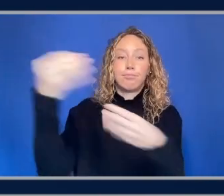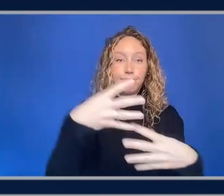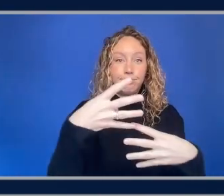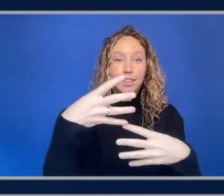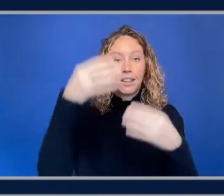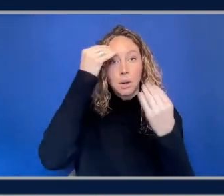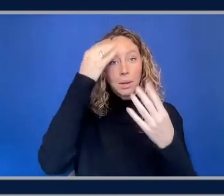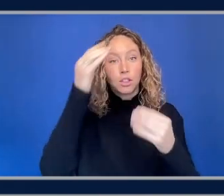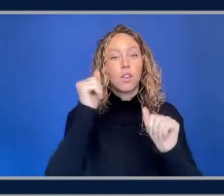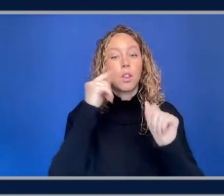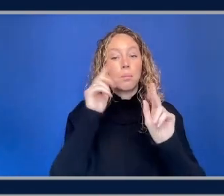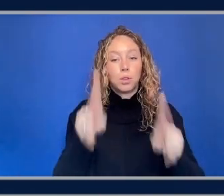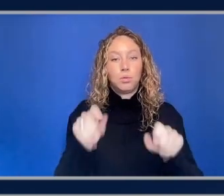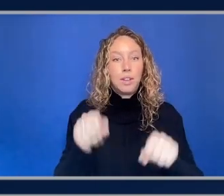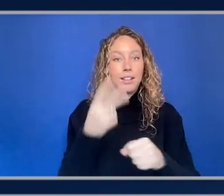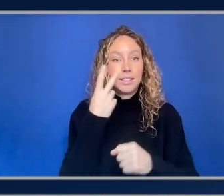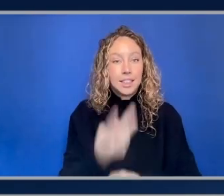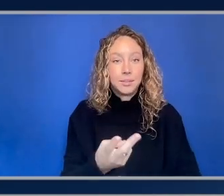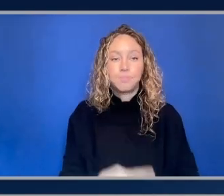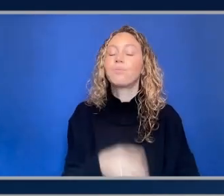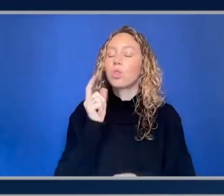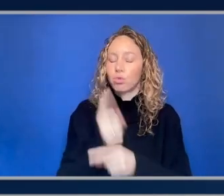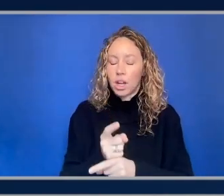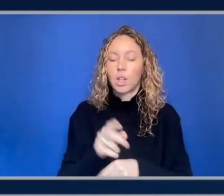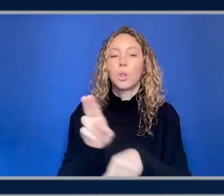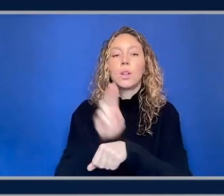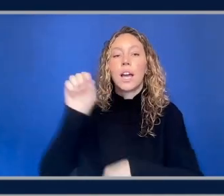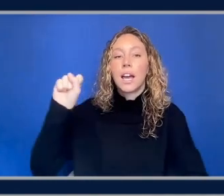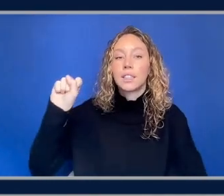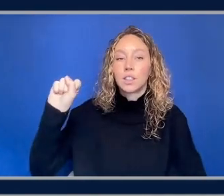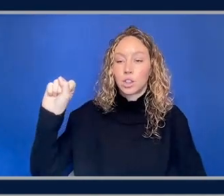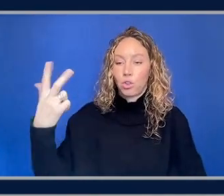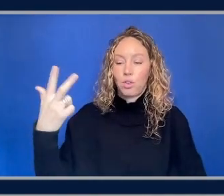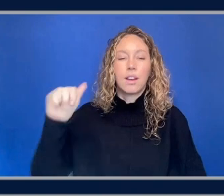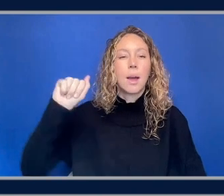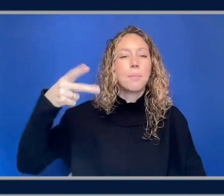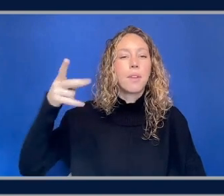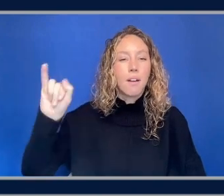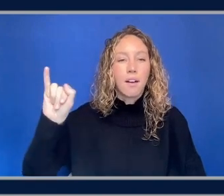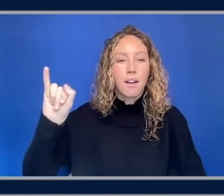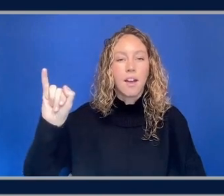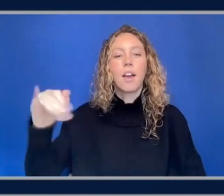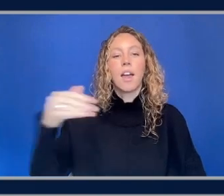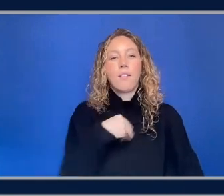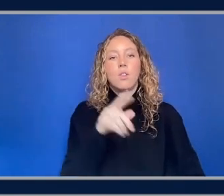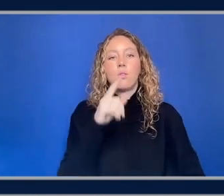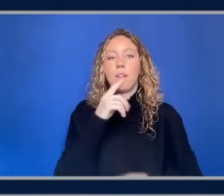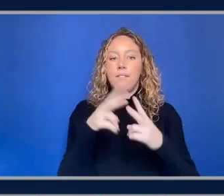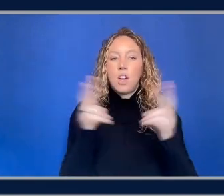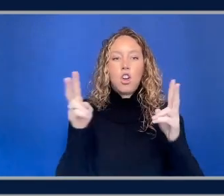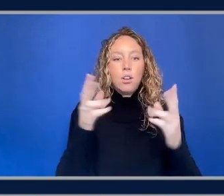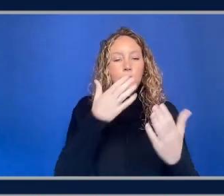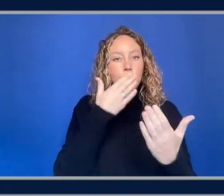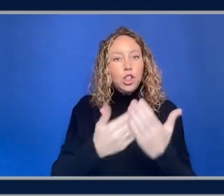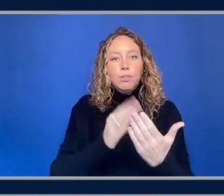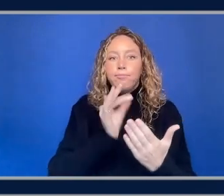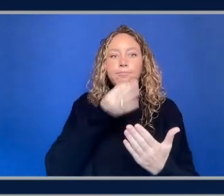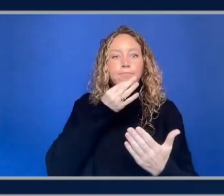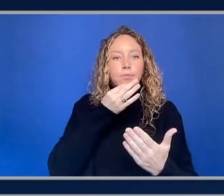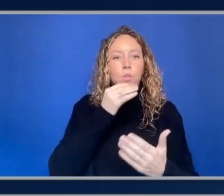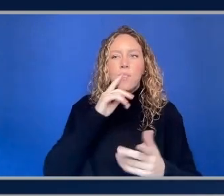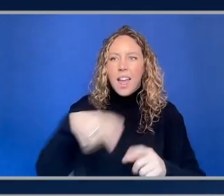exactly it's using the s3 apis um and we do have a very uh very performant and um highly optimized